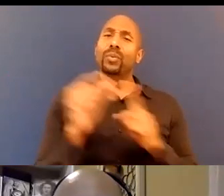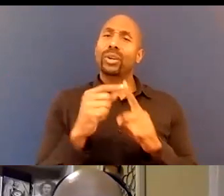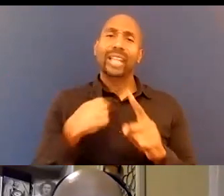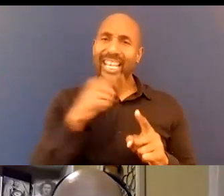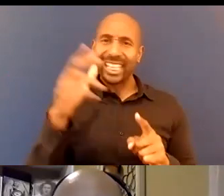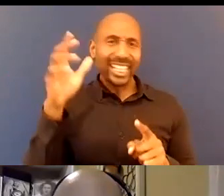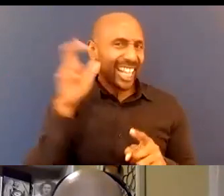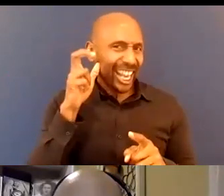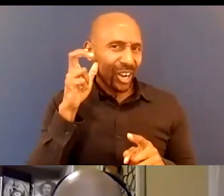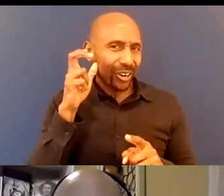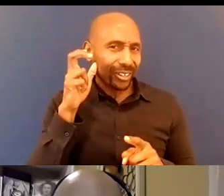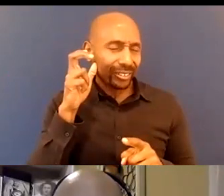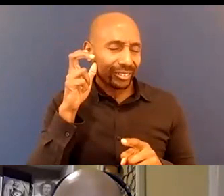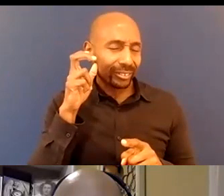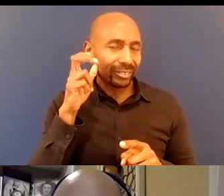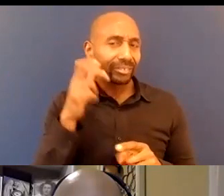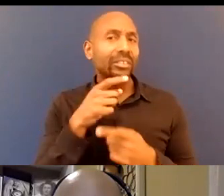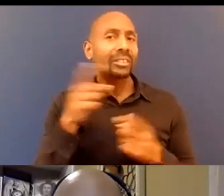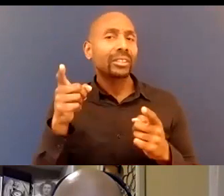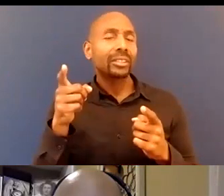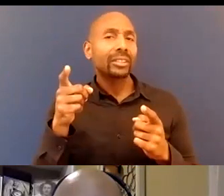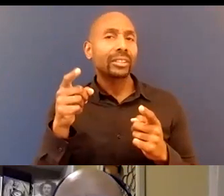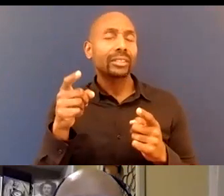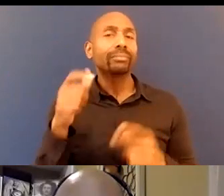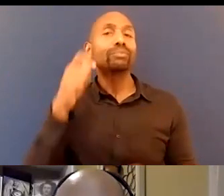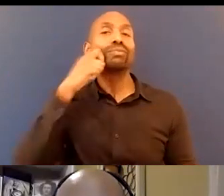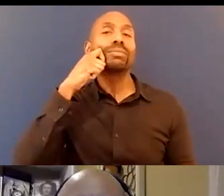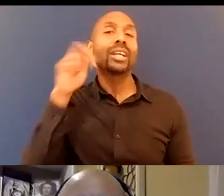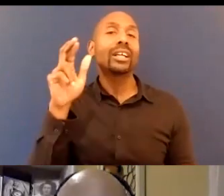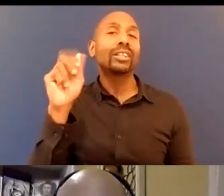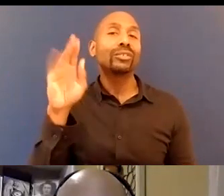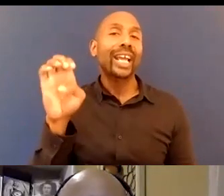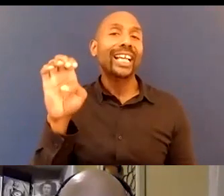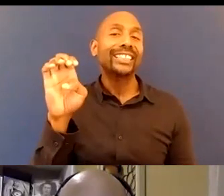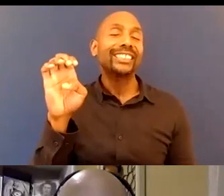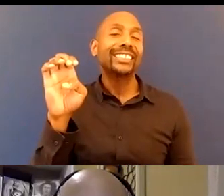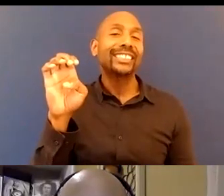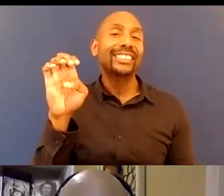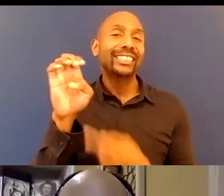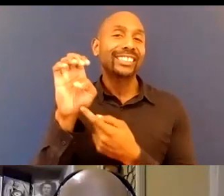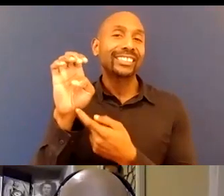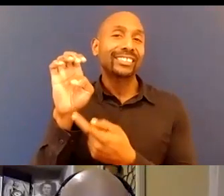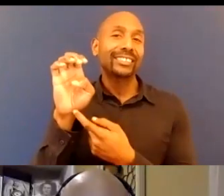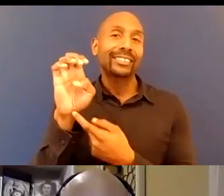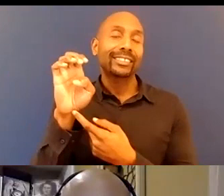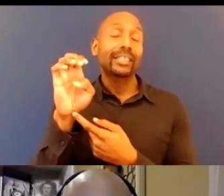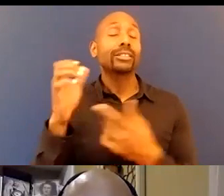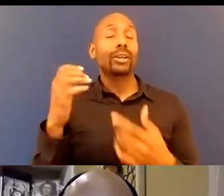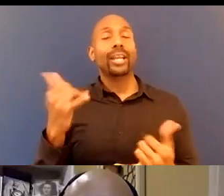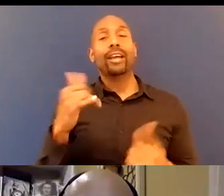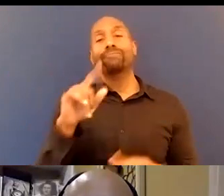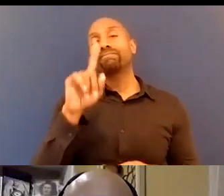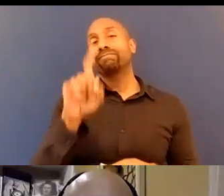uh bias and it's the term of race so what I want to go around and ask people is